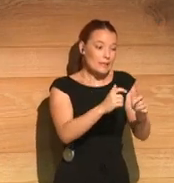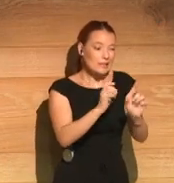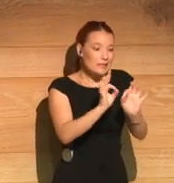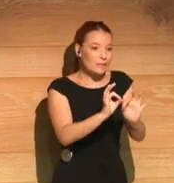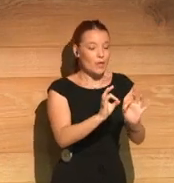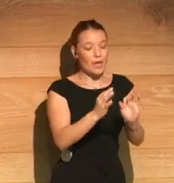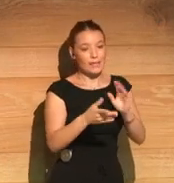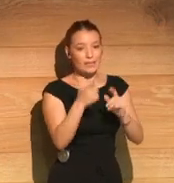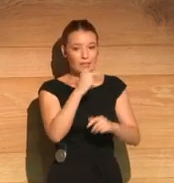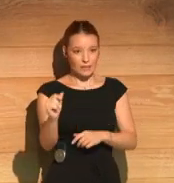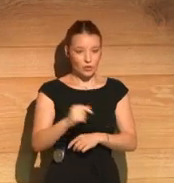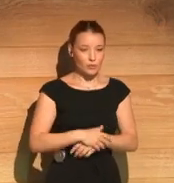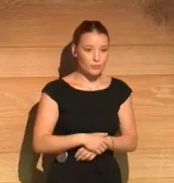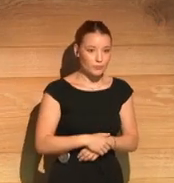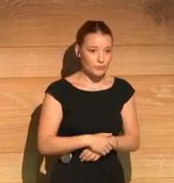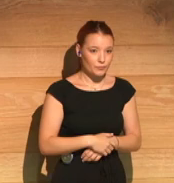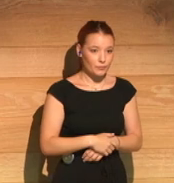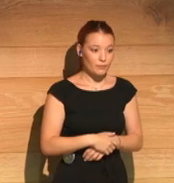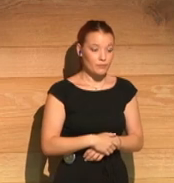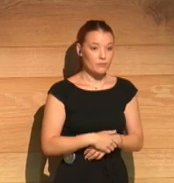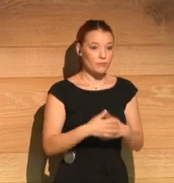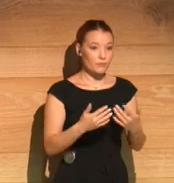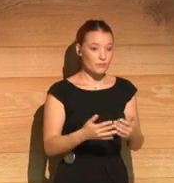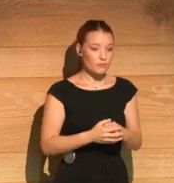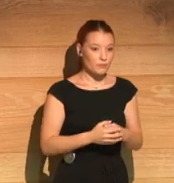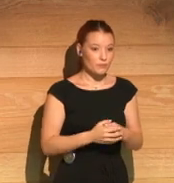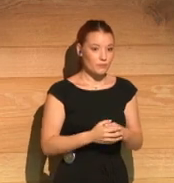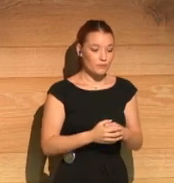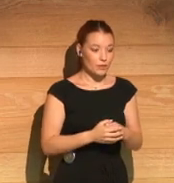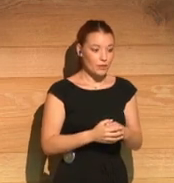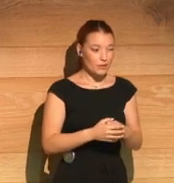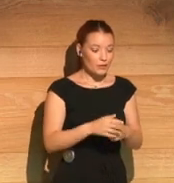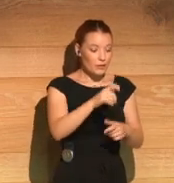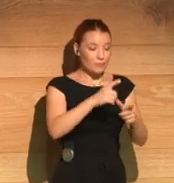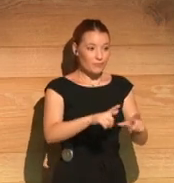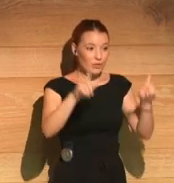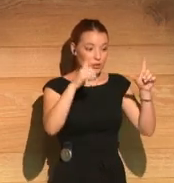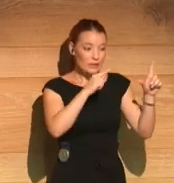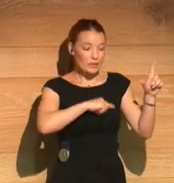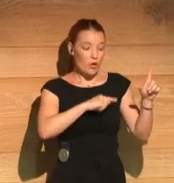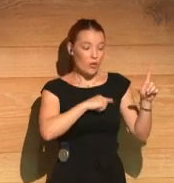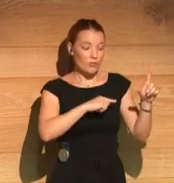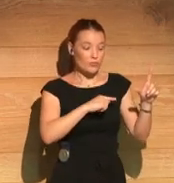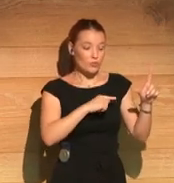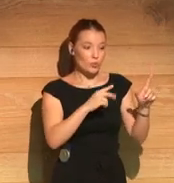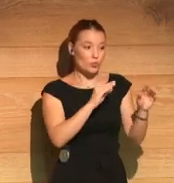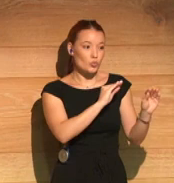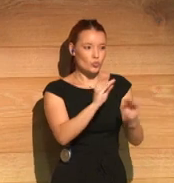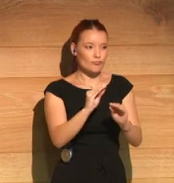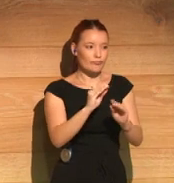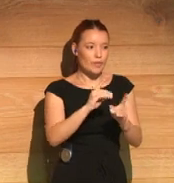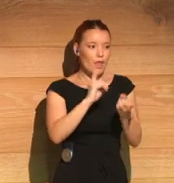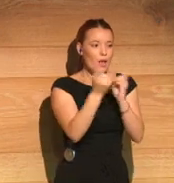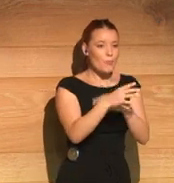exile. So we've got from being hidden to a sense of serenity. And this change in the mindset of the main